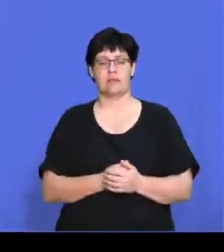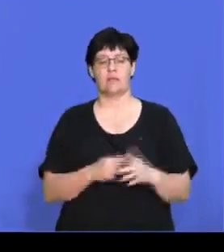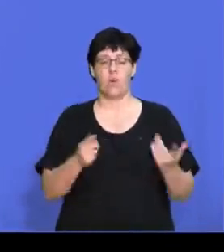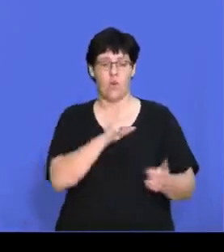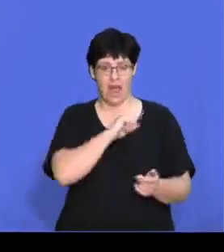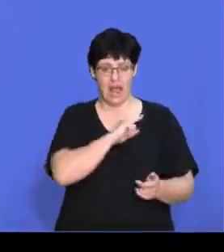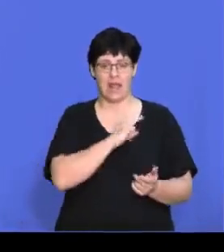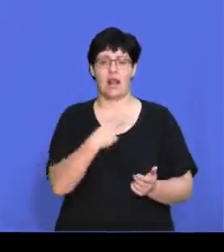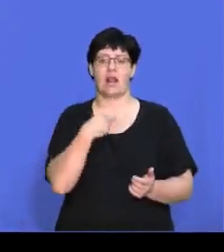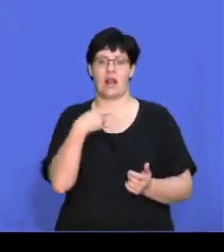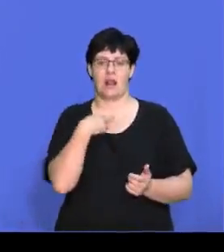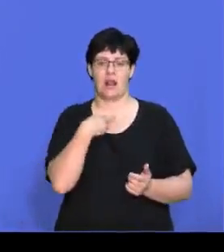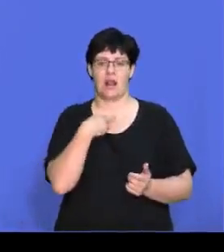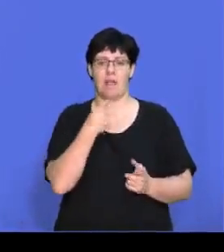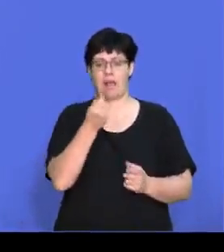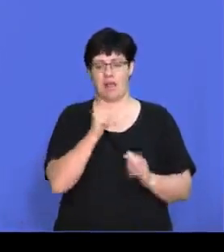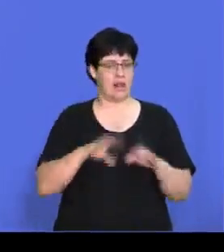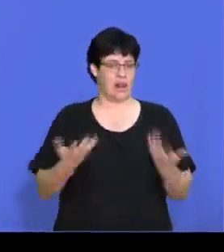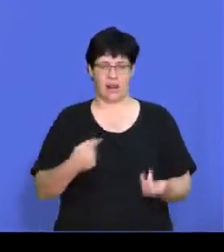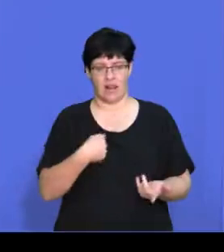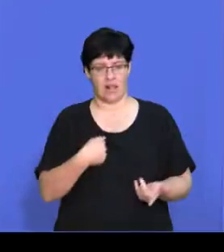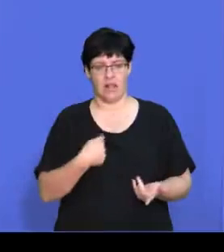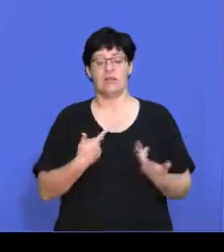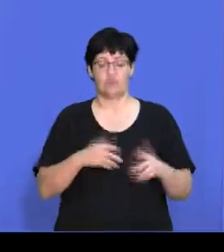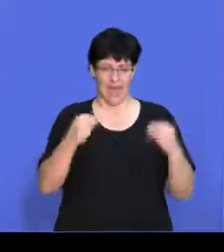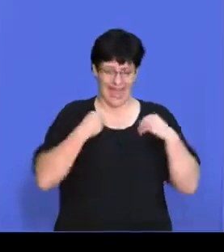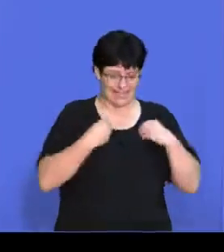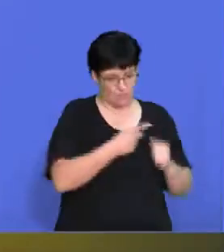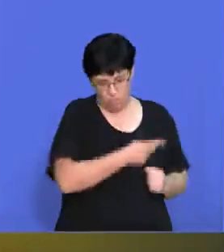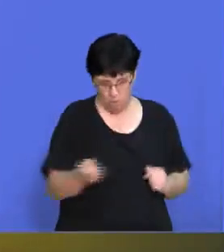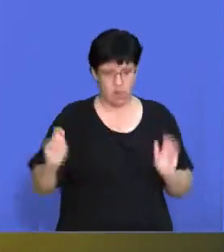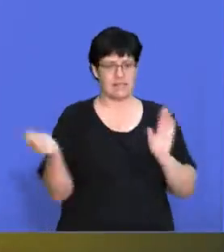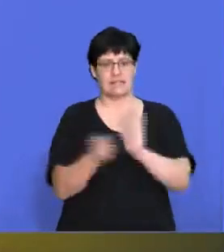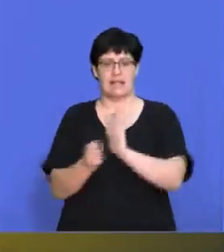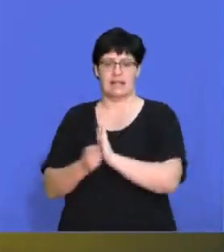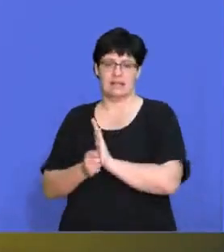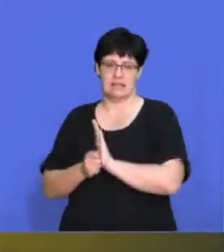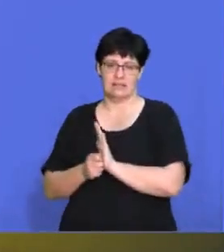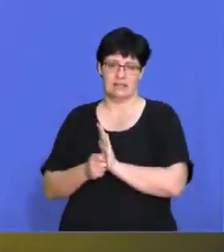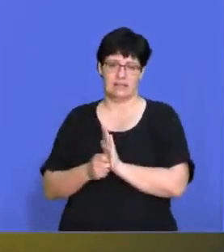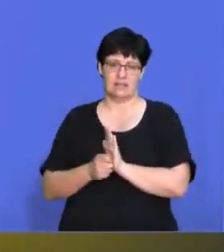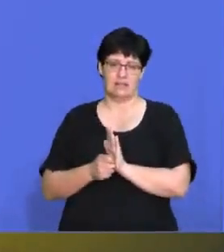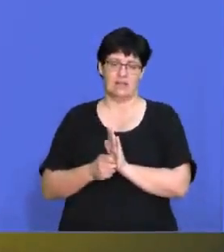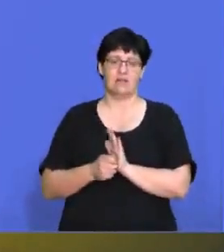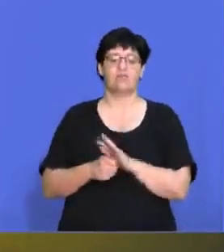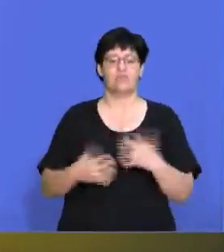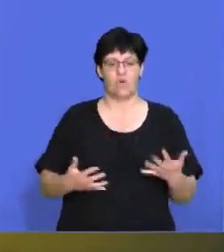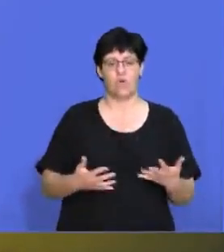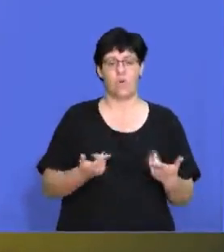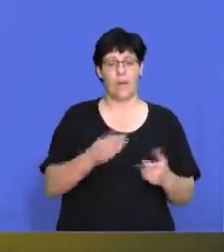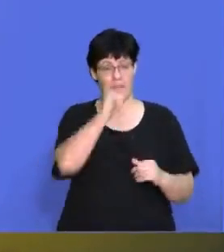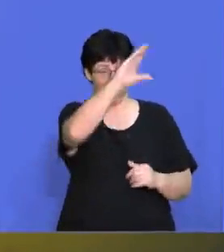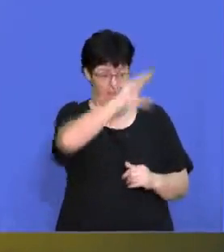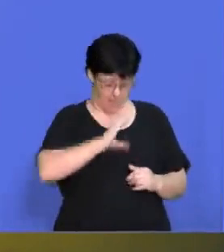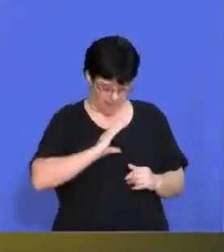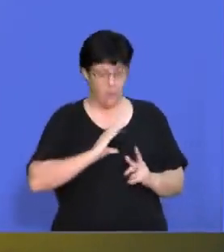to a lack of capital. So we take all of our assets and we sell all of our assets so that we can take that money